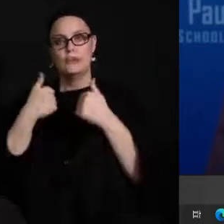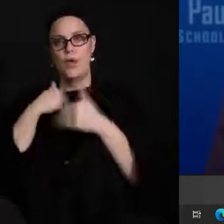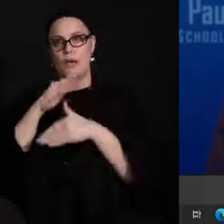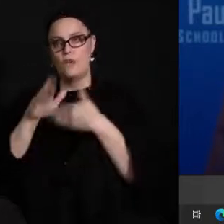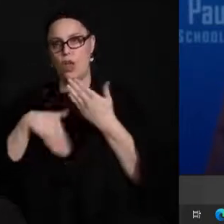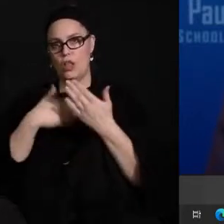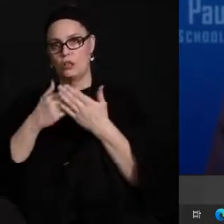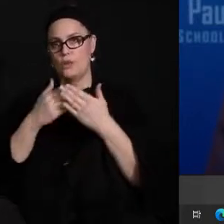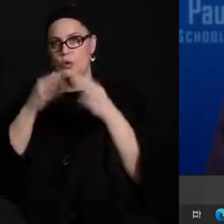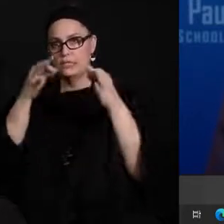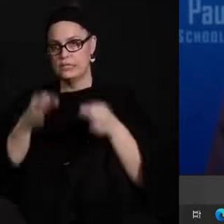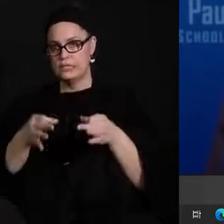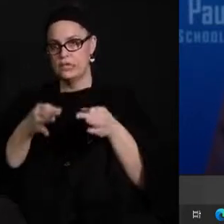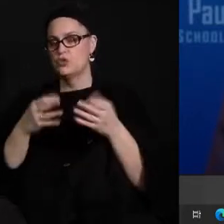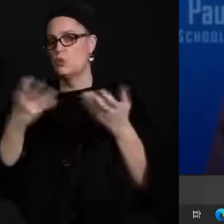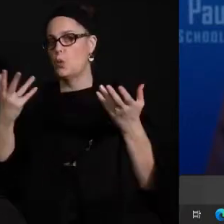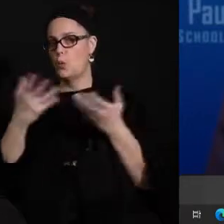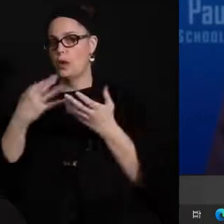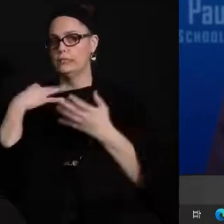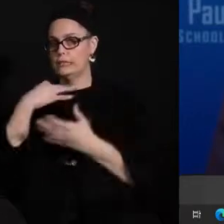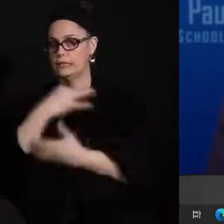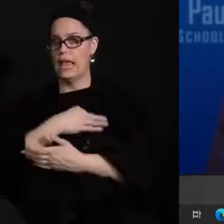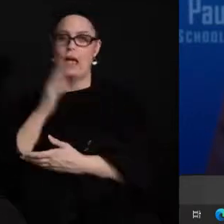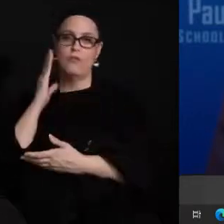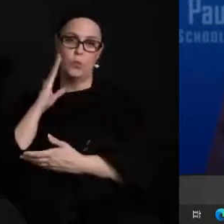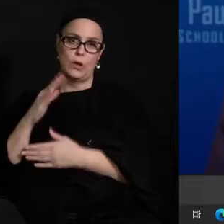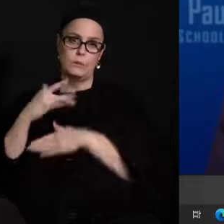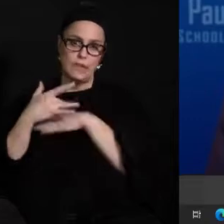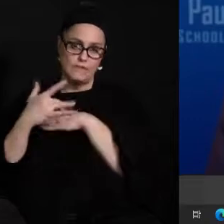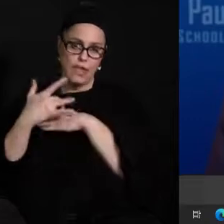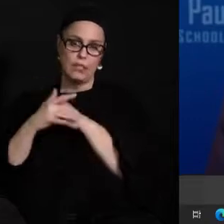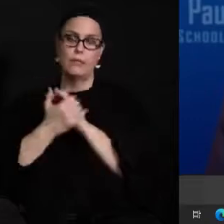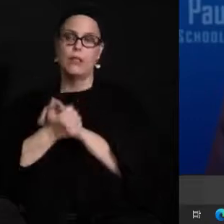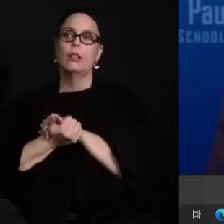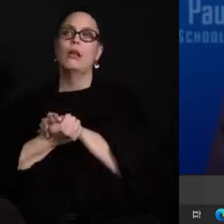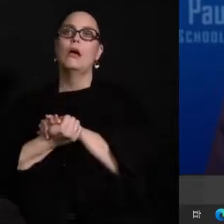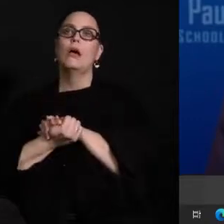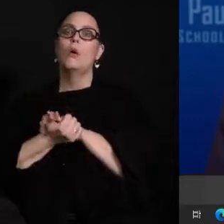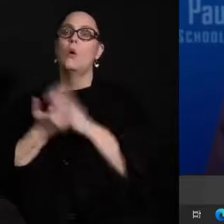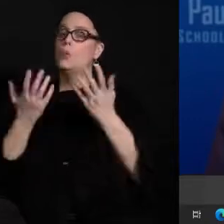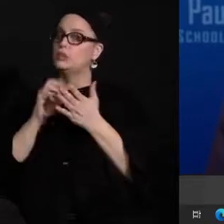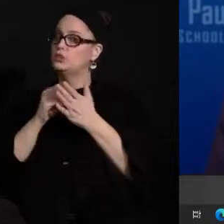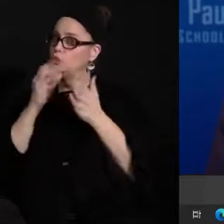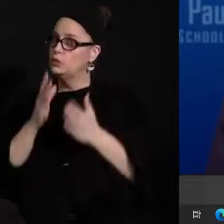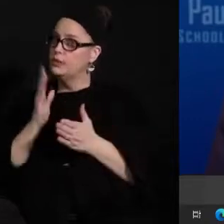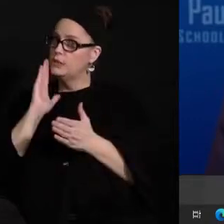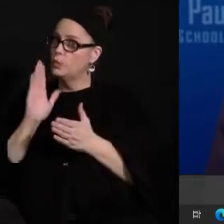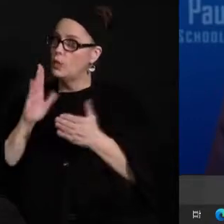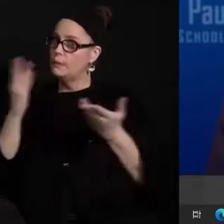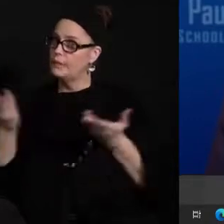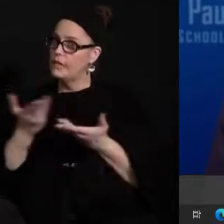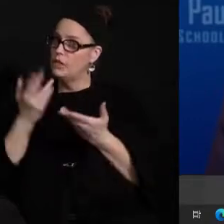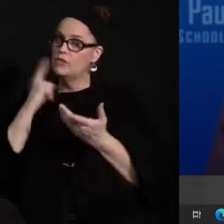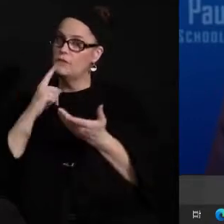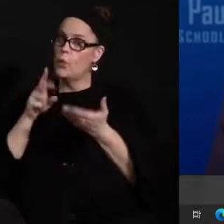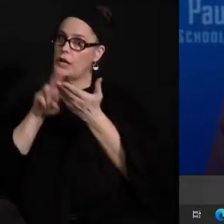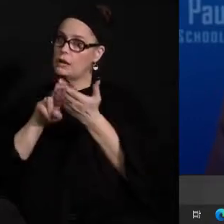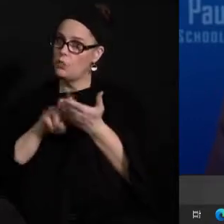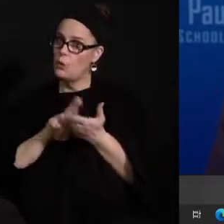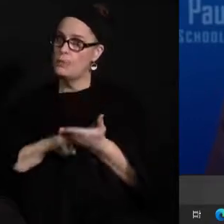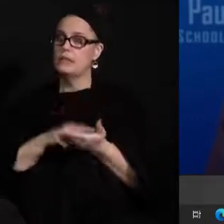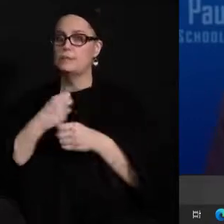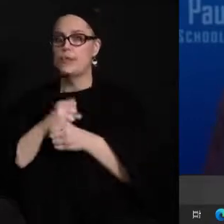unsure of what staff would be available what students would be here in terms of enrollment and making sure that we could have the precision